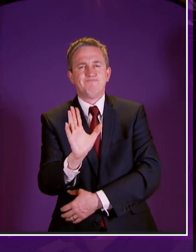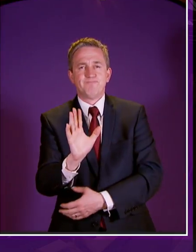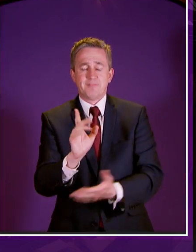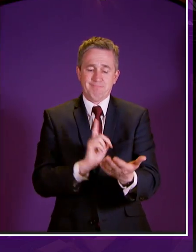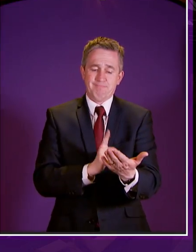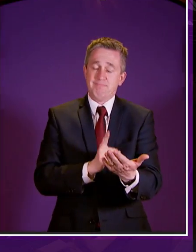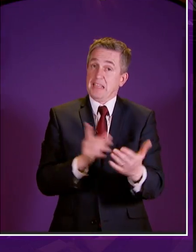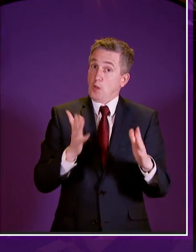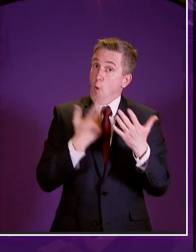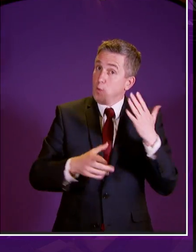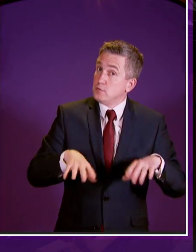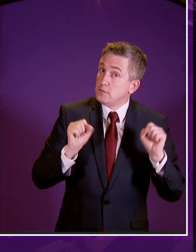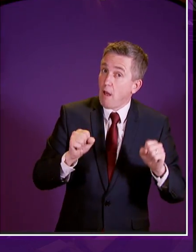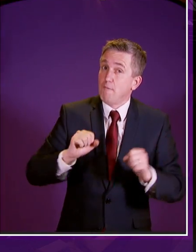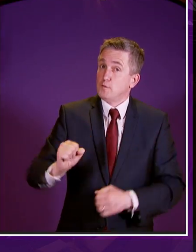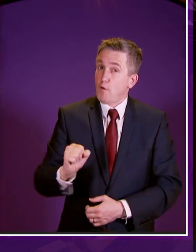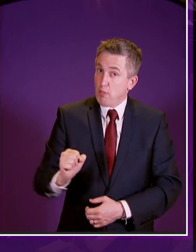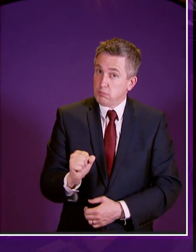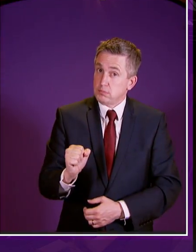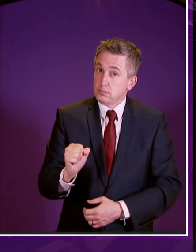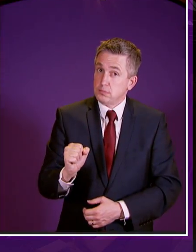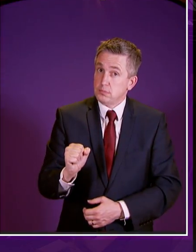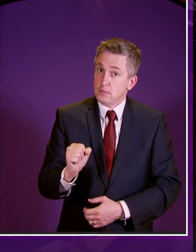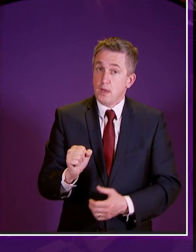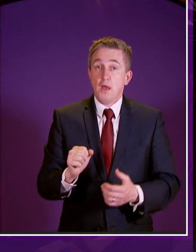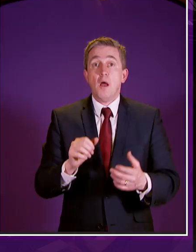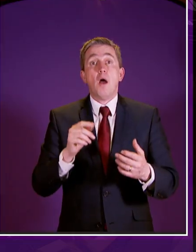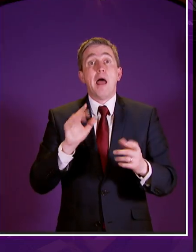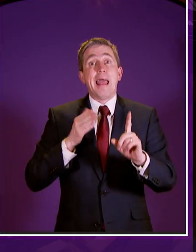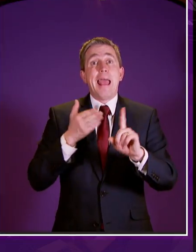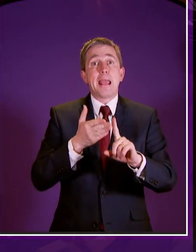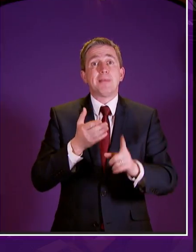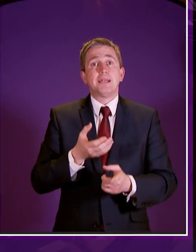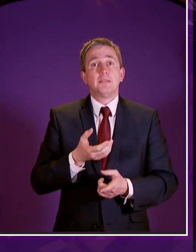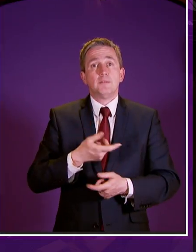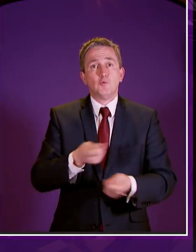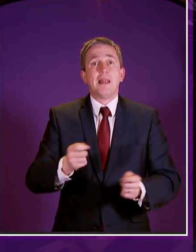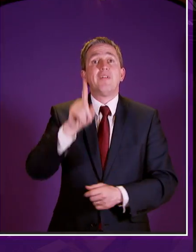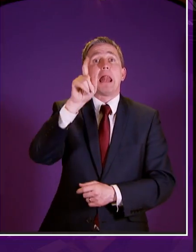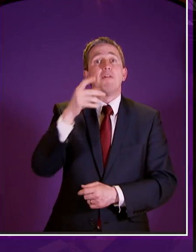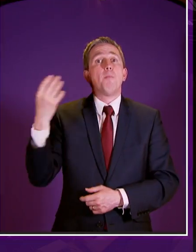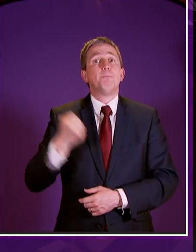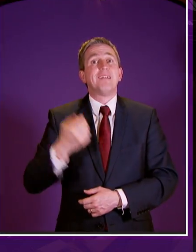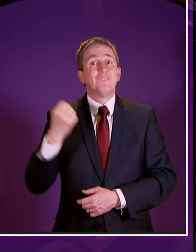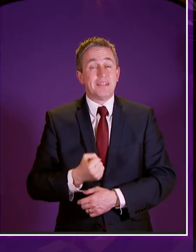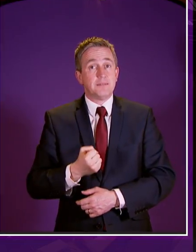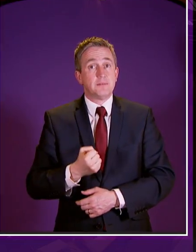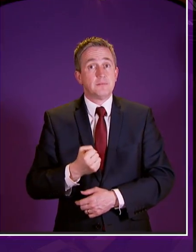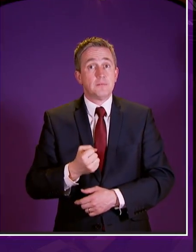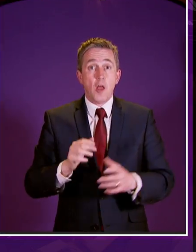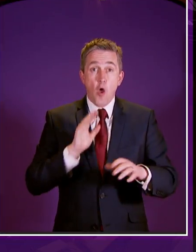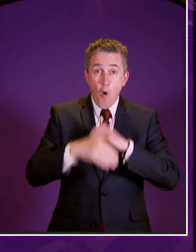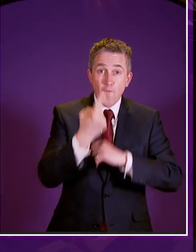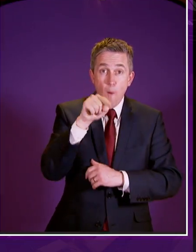for the people of scotland the delivery of 11 benefits affecting as claire adamson said 1